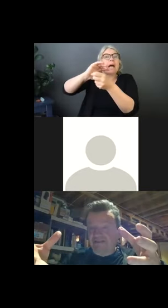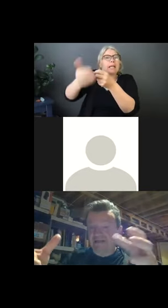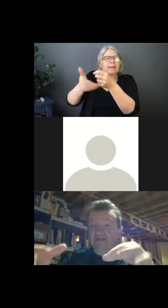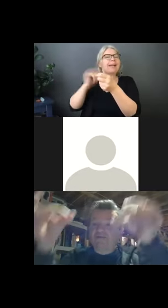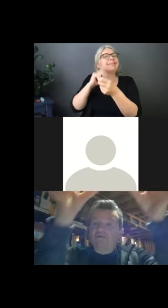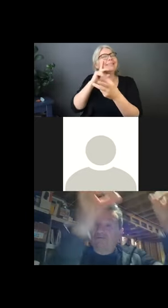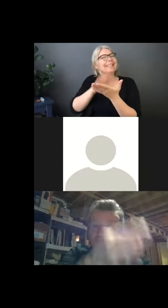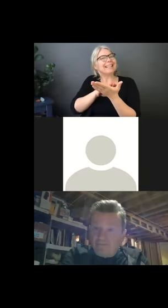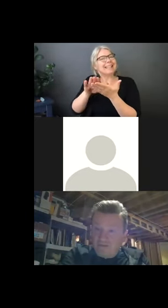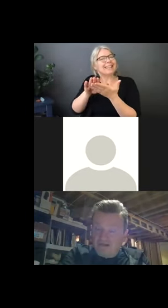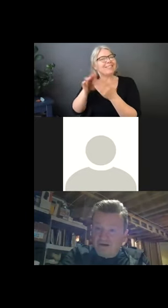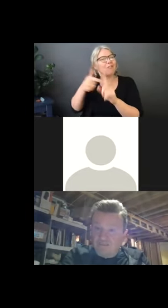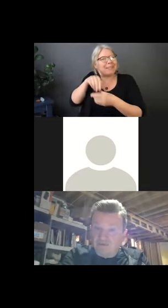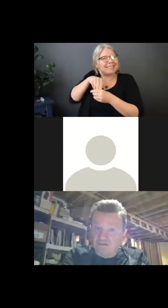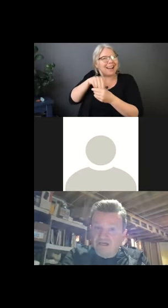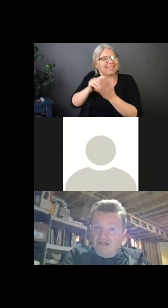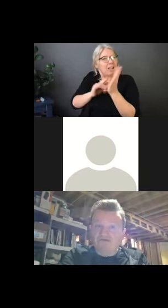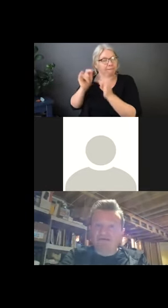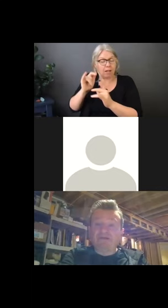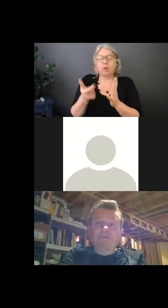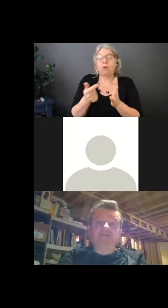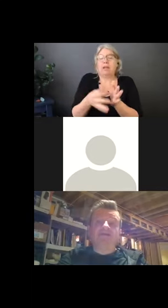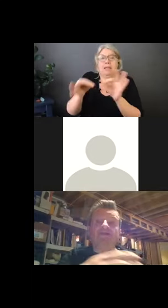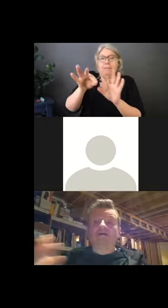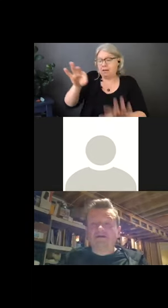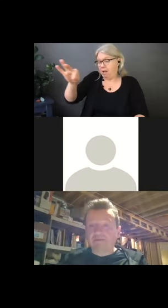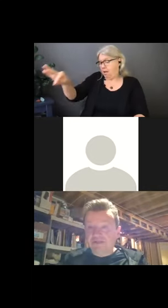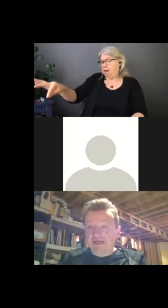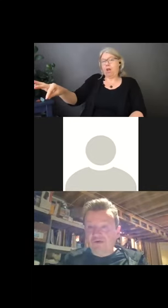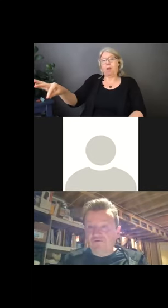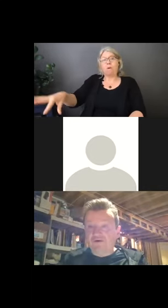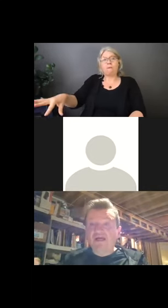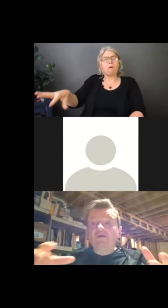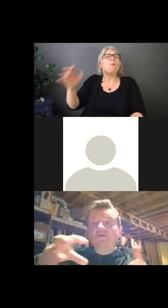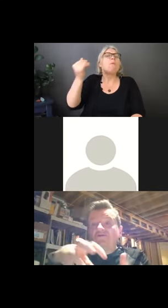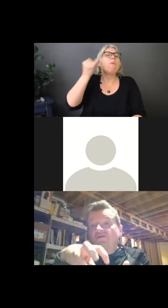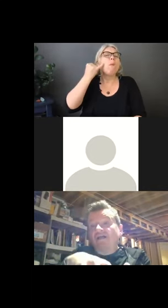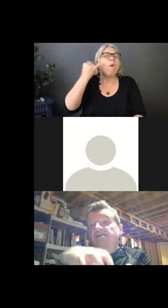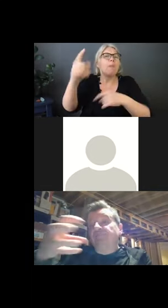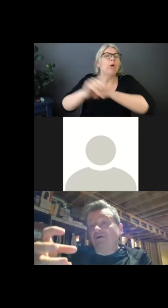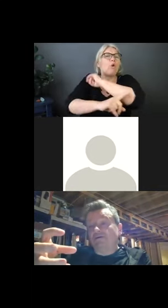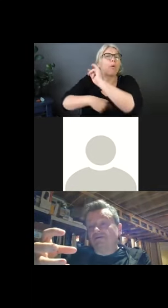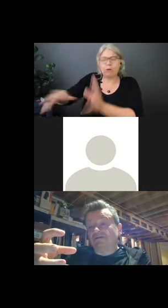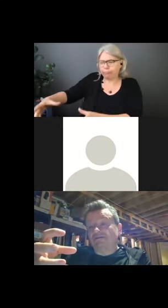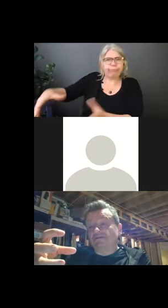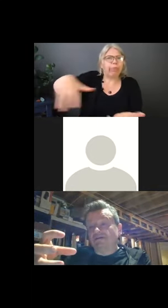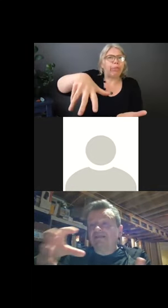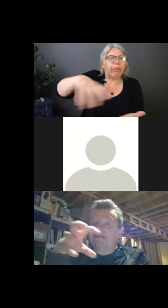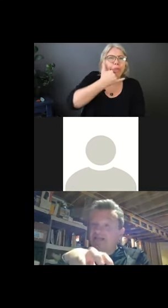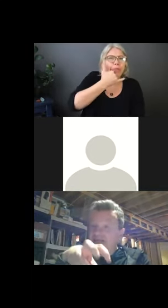surface. So when you drop them in the garbage, if somebody happens to knock the garbage can over, what you've got exposed